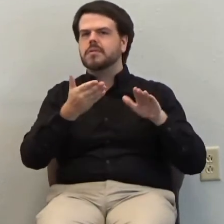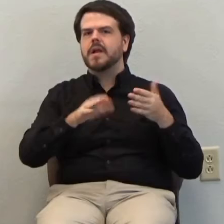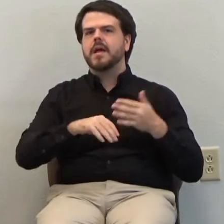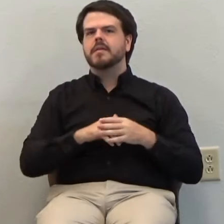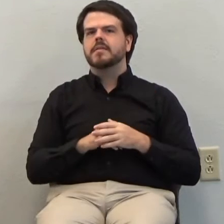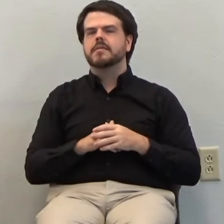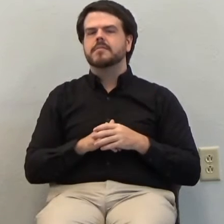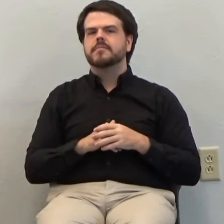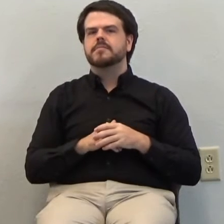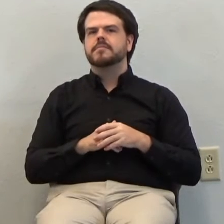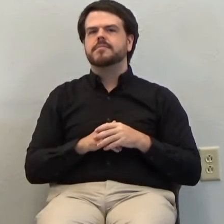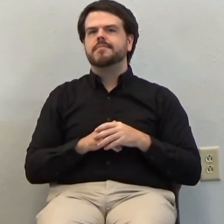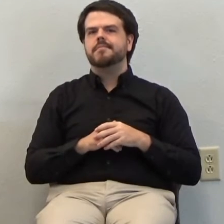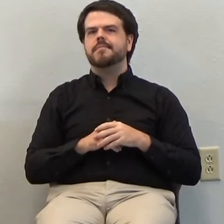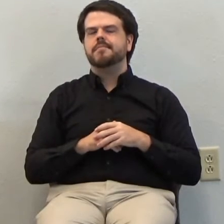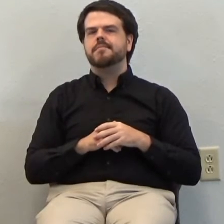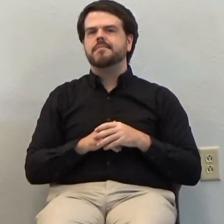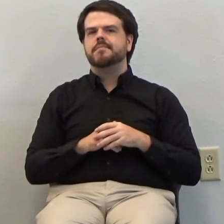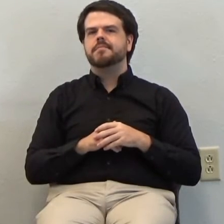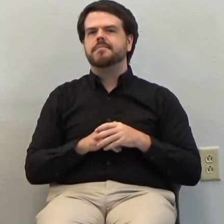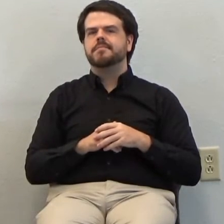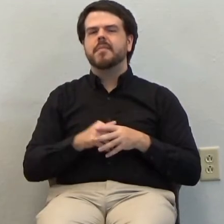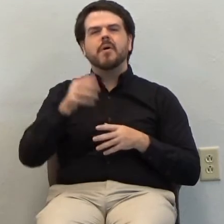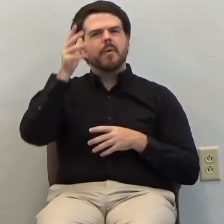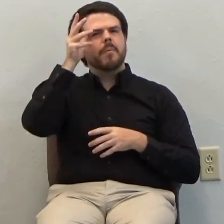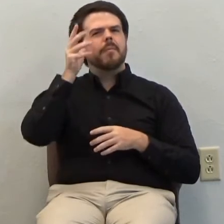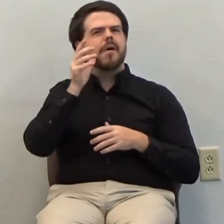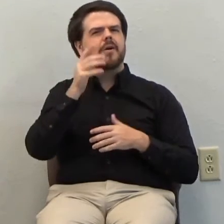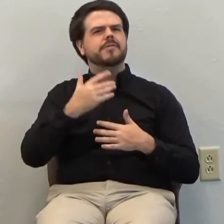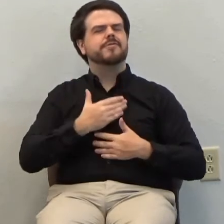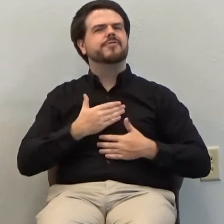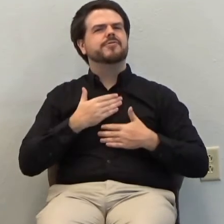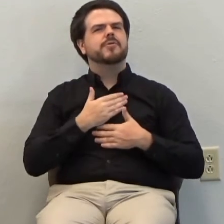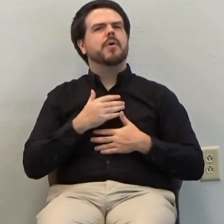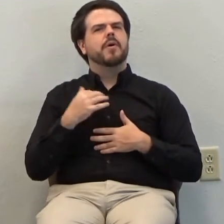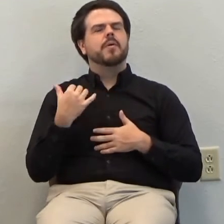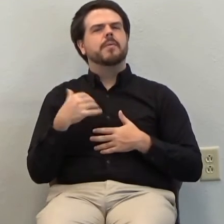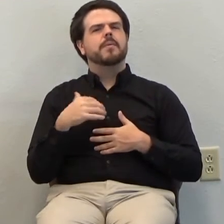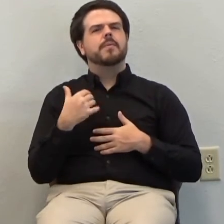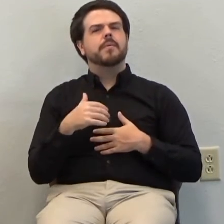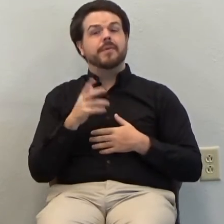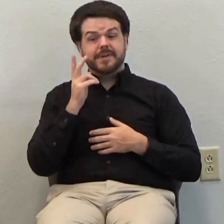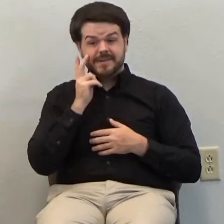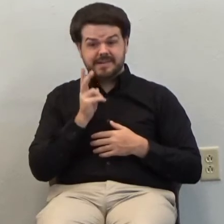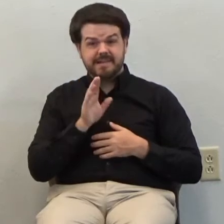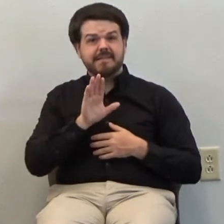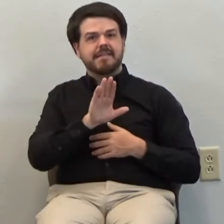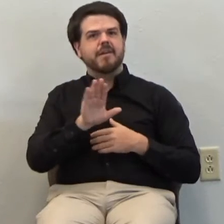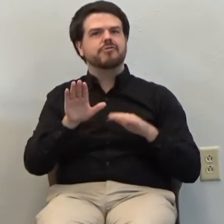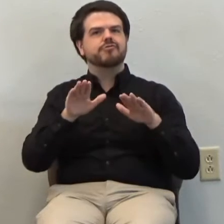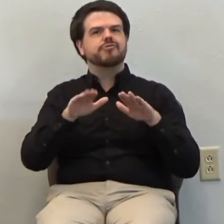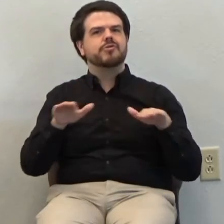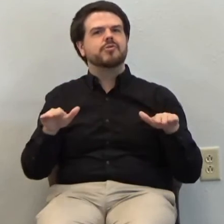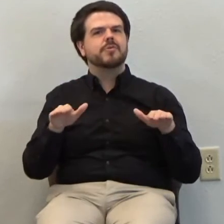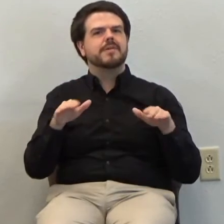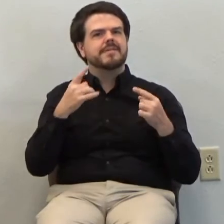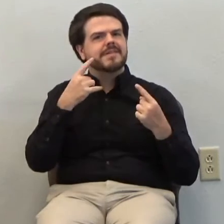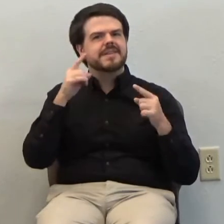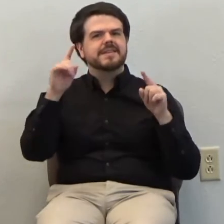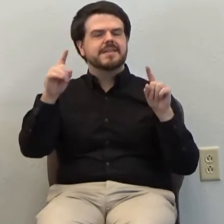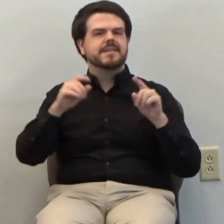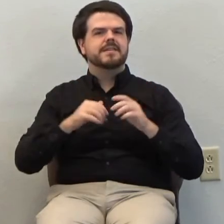What parent does not enjoy that? Seeing their child succeed, if you will.